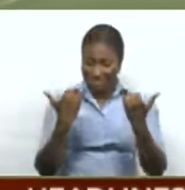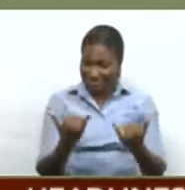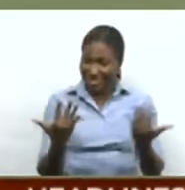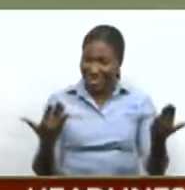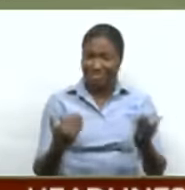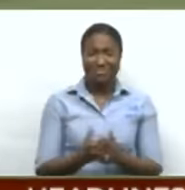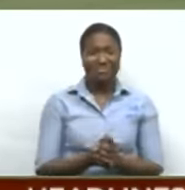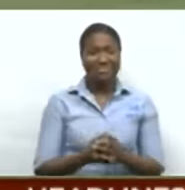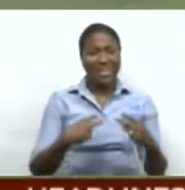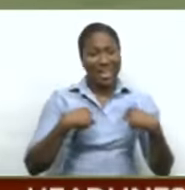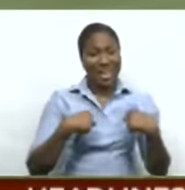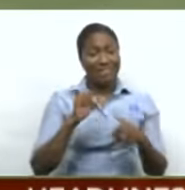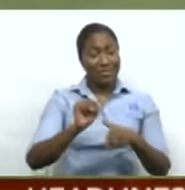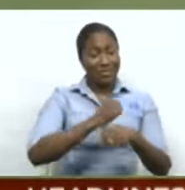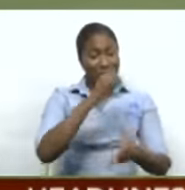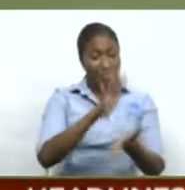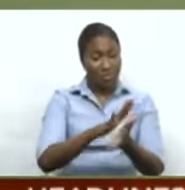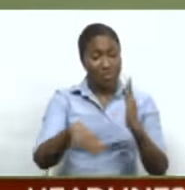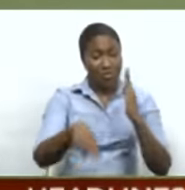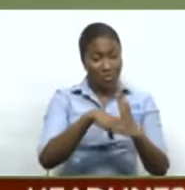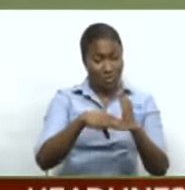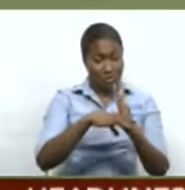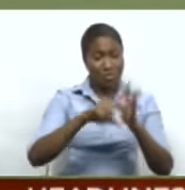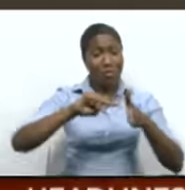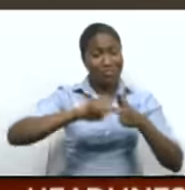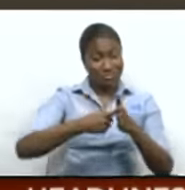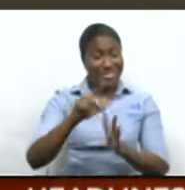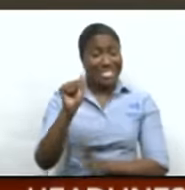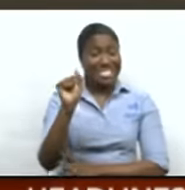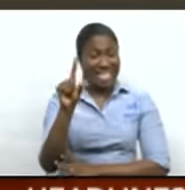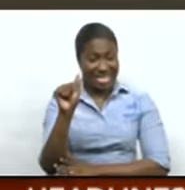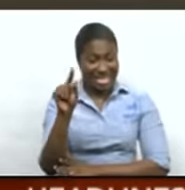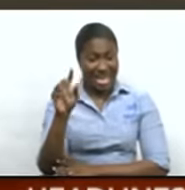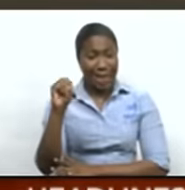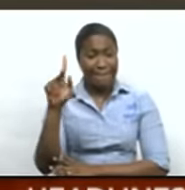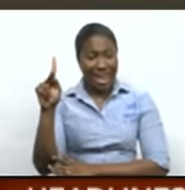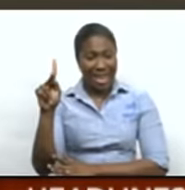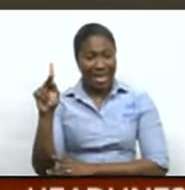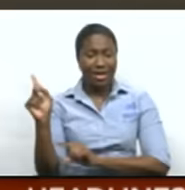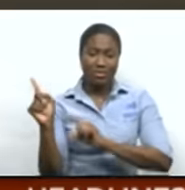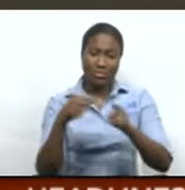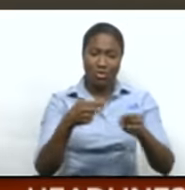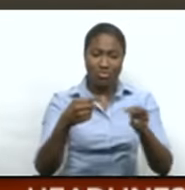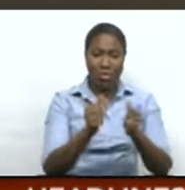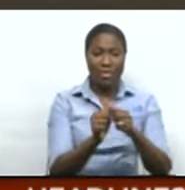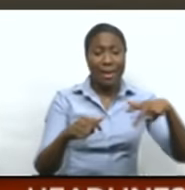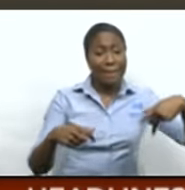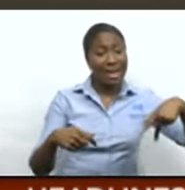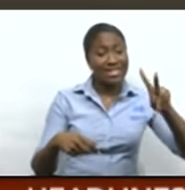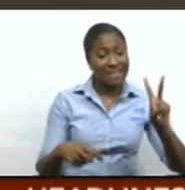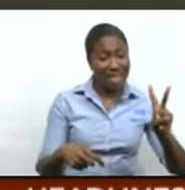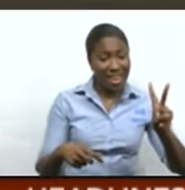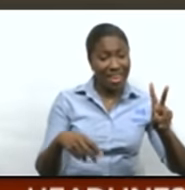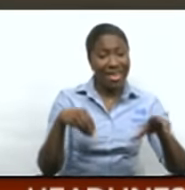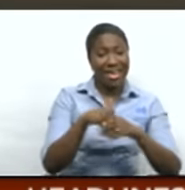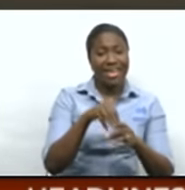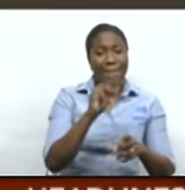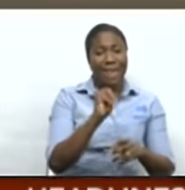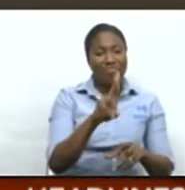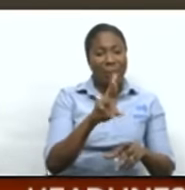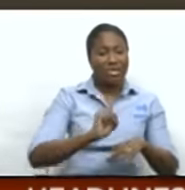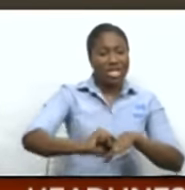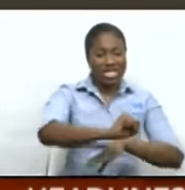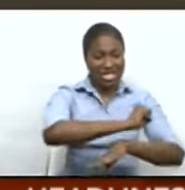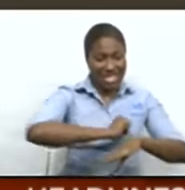points in the SSFL resumes with Round 10 on Saturday. Malik heads south to meet Pleasantville at the Manny Ramjan Stadium's training